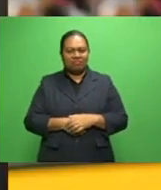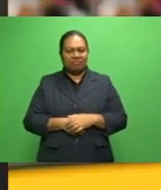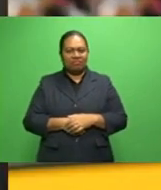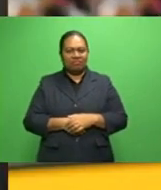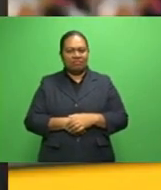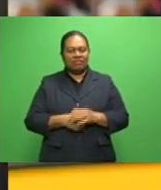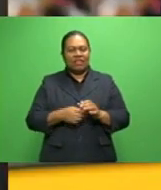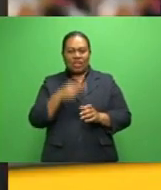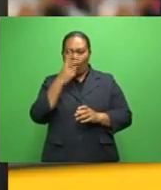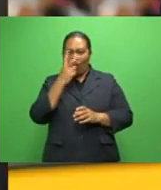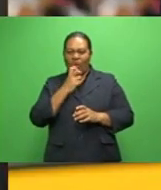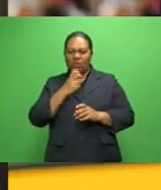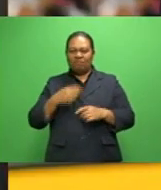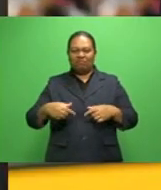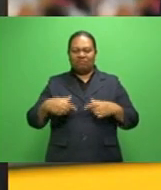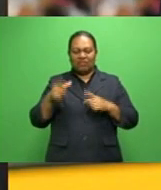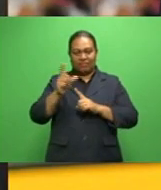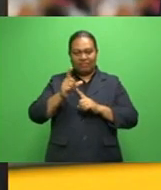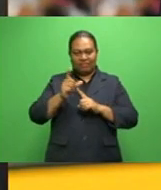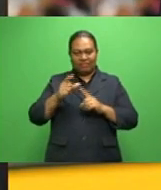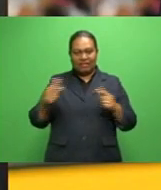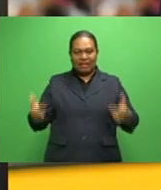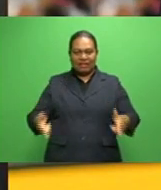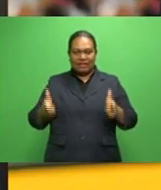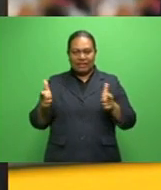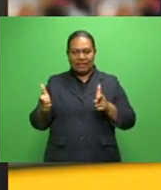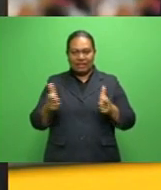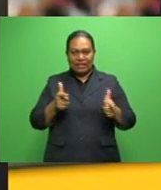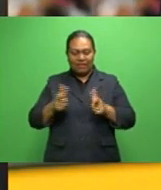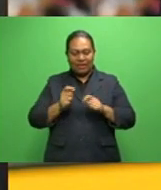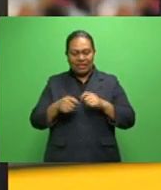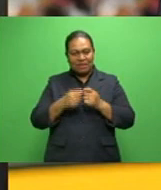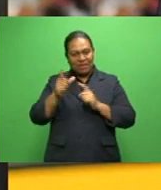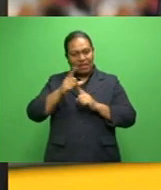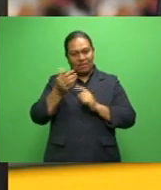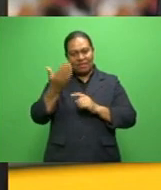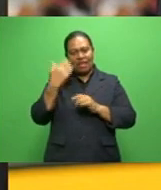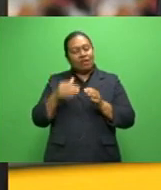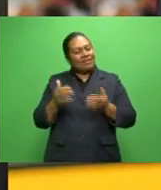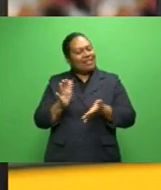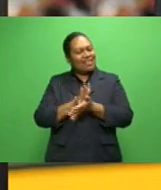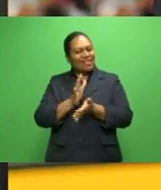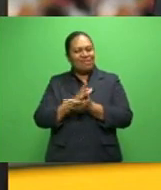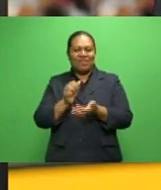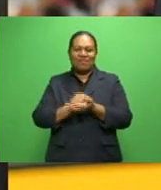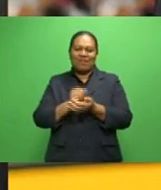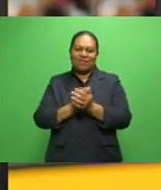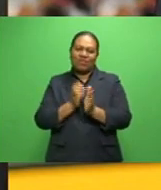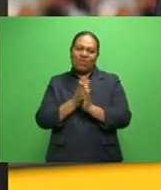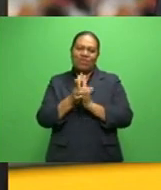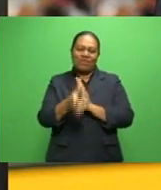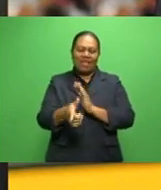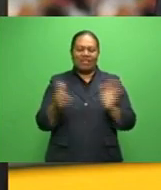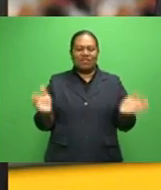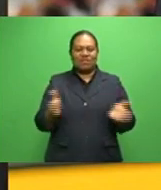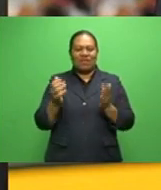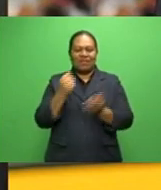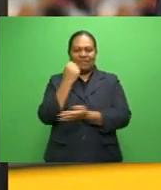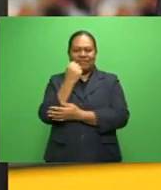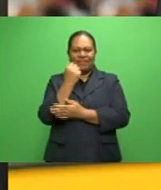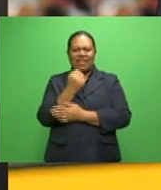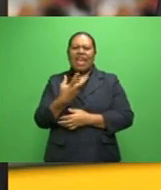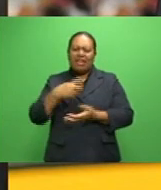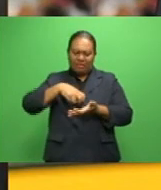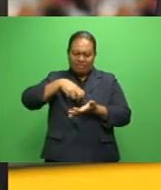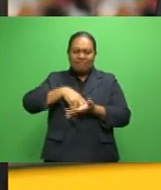Former Fiji Sevens captain Kaleoni Nasoko says he is grateful to be back playing rugby. Nasoko, who suffered a knee